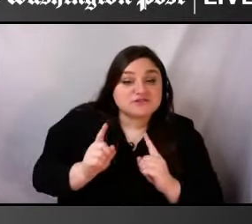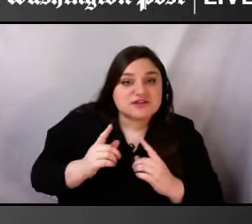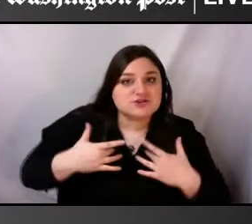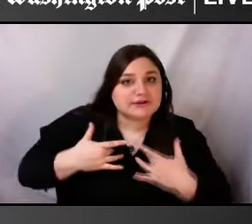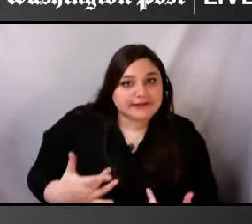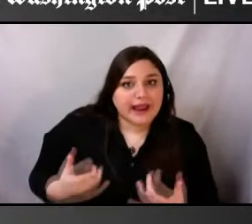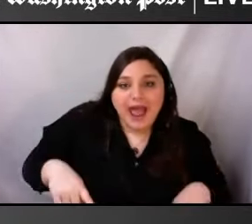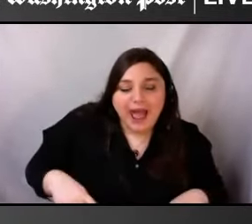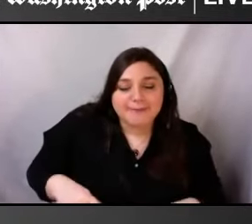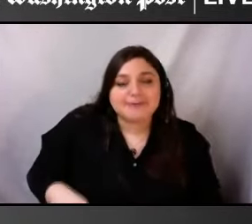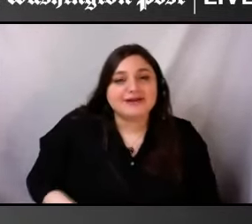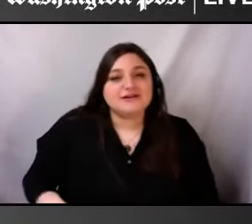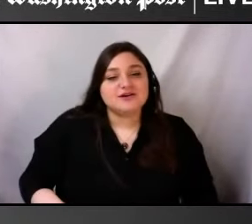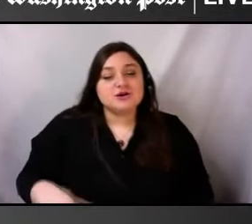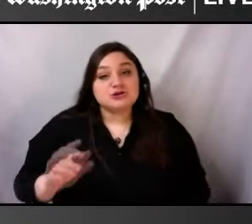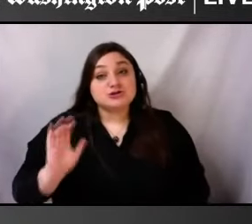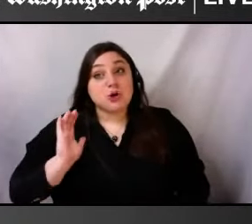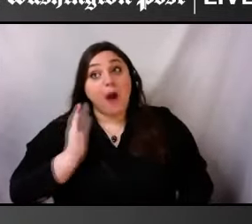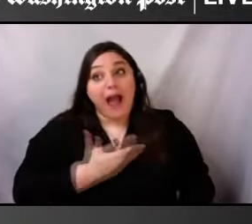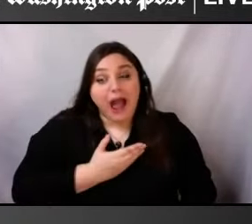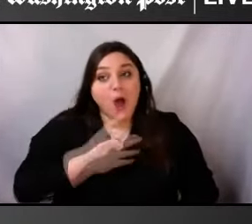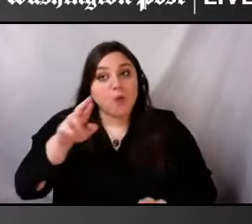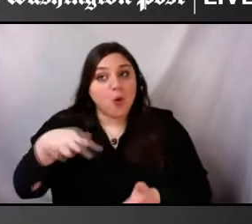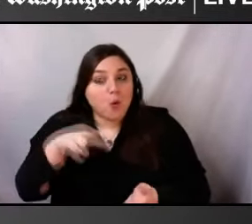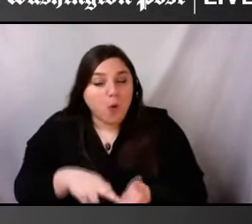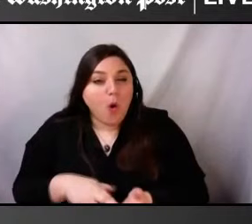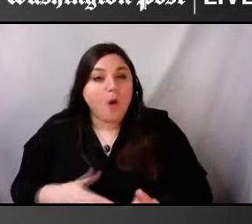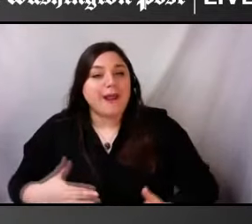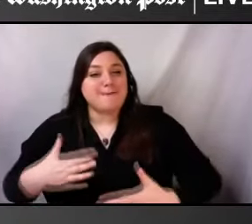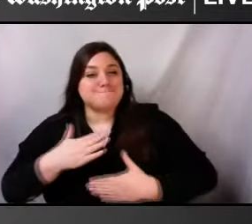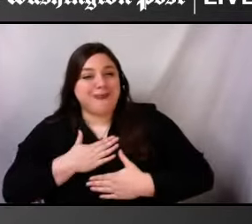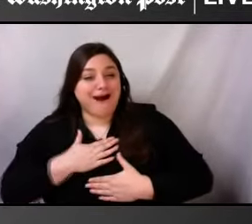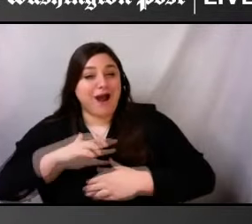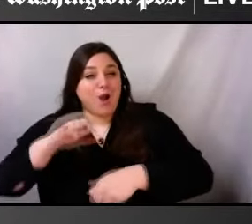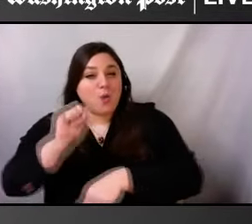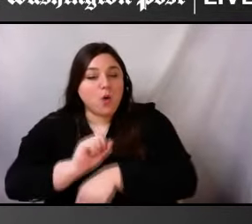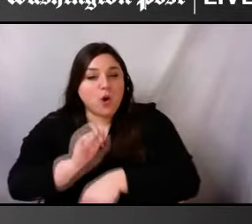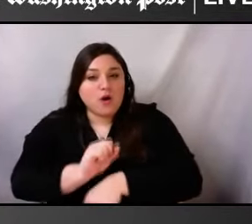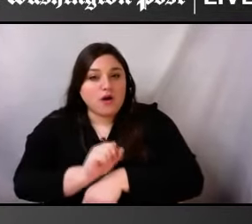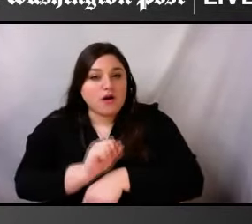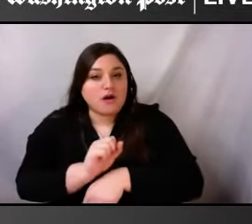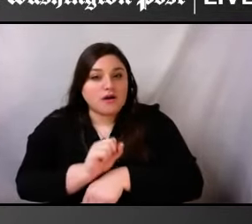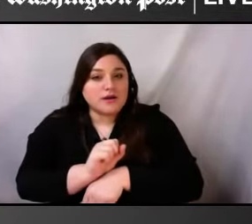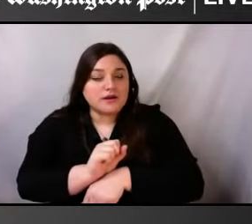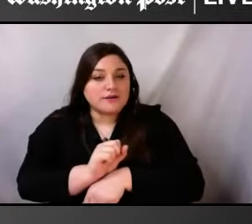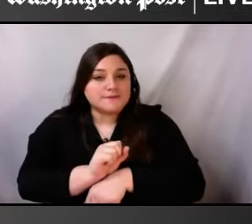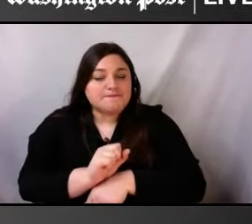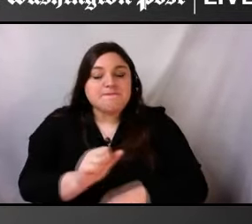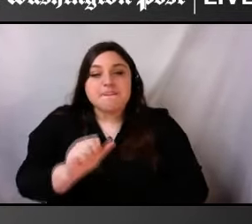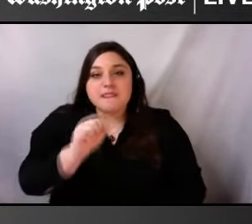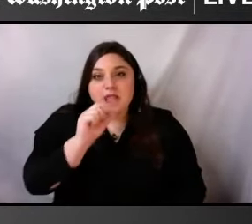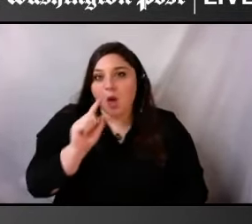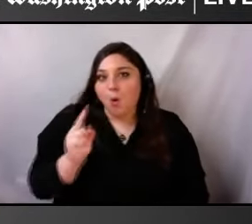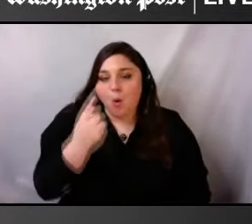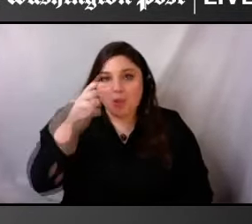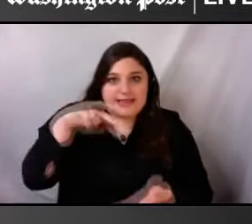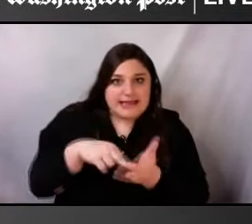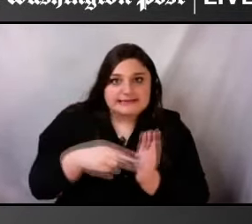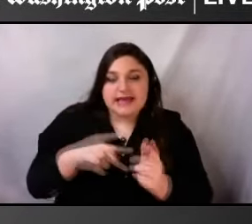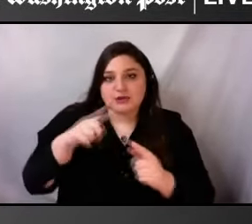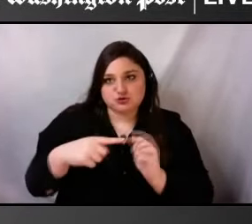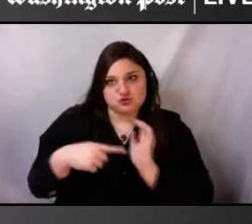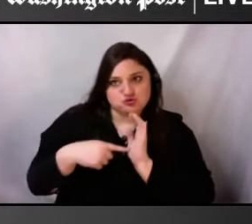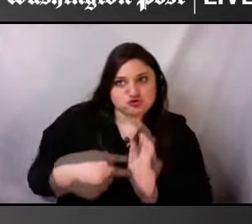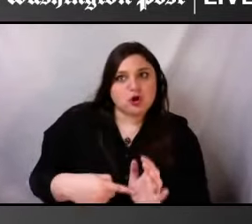my in the work that we do. It's not just to display disability, but to ensure that people really